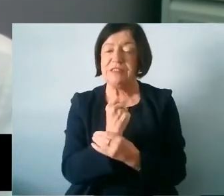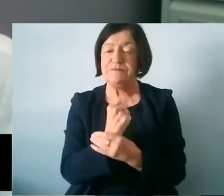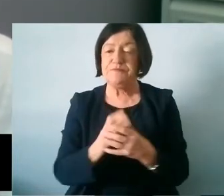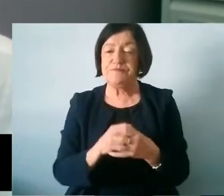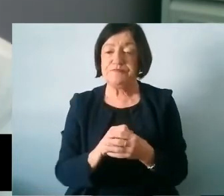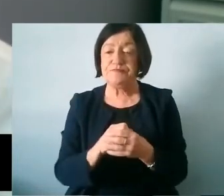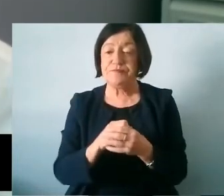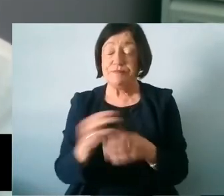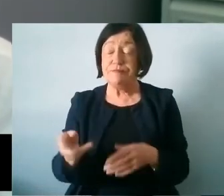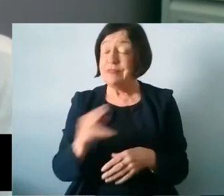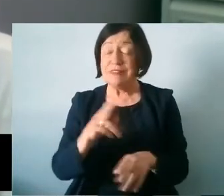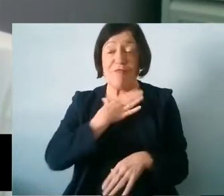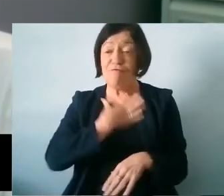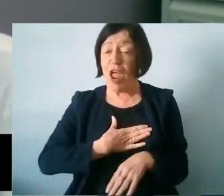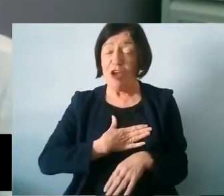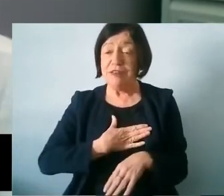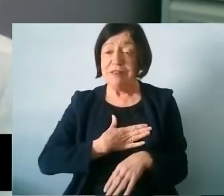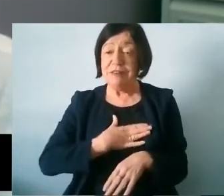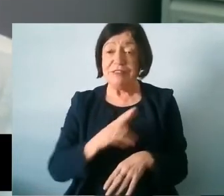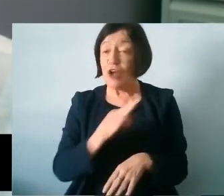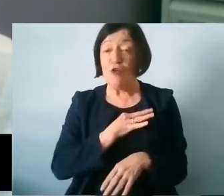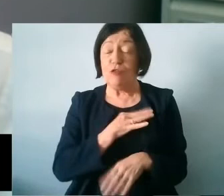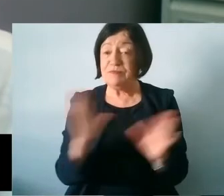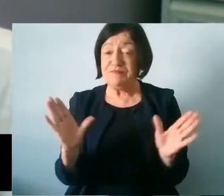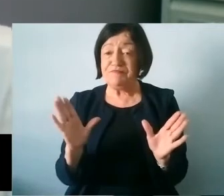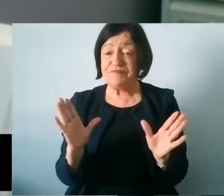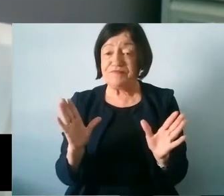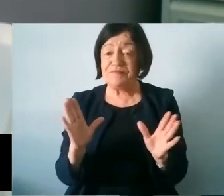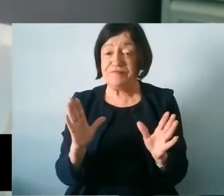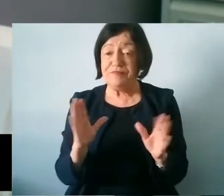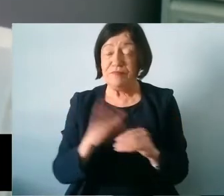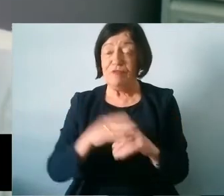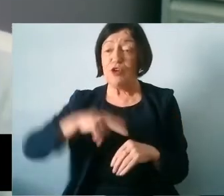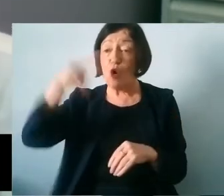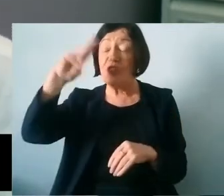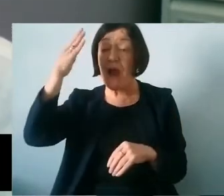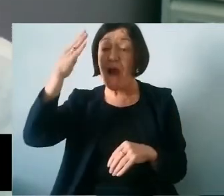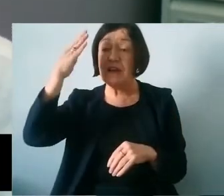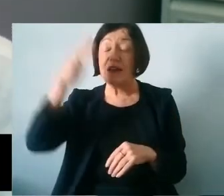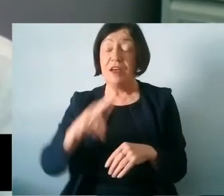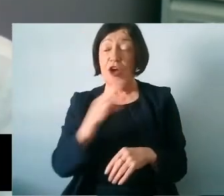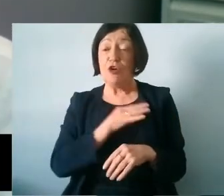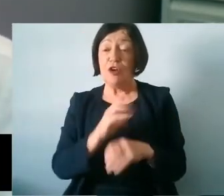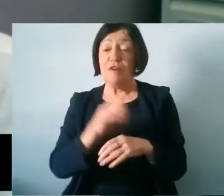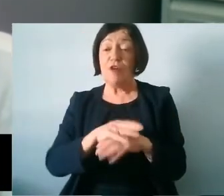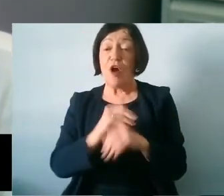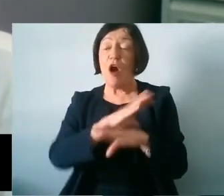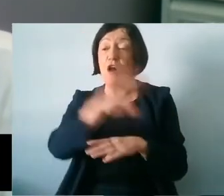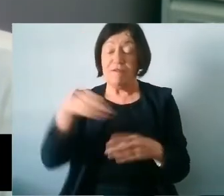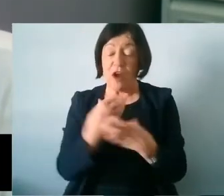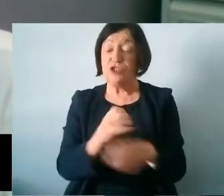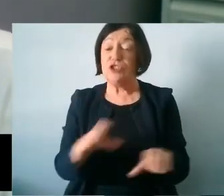That's unfair. It's not good enough. It's not good enough for Northern Ireland. It's not good enough for all of our children,